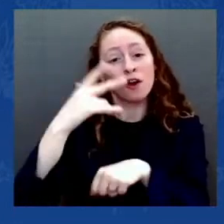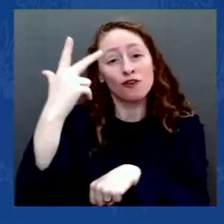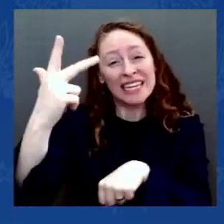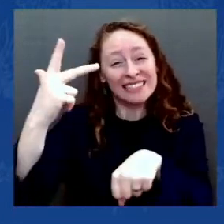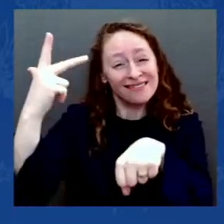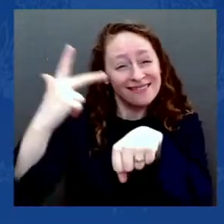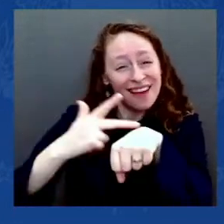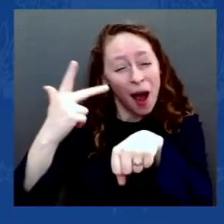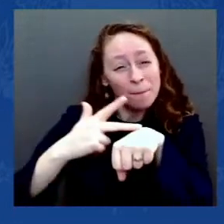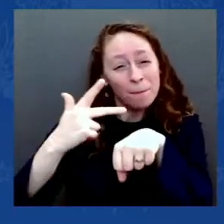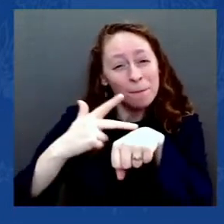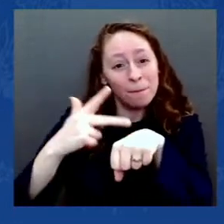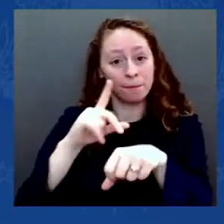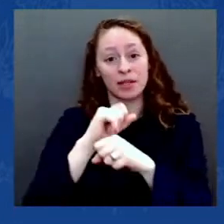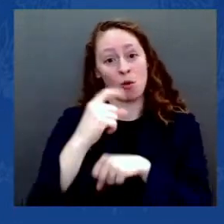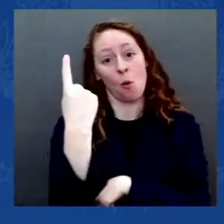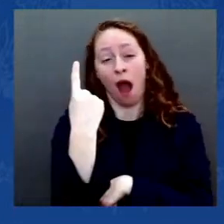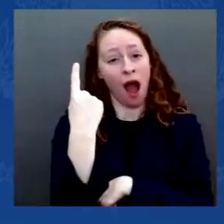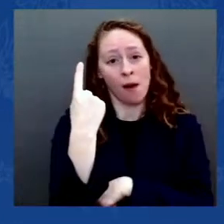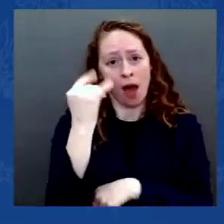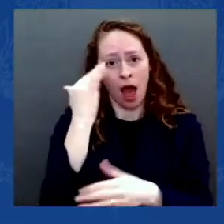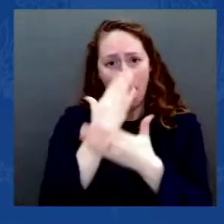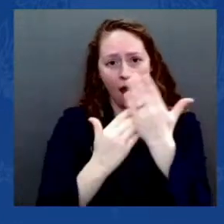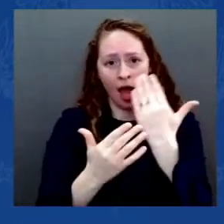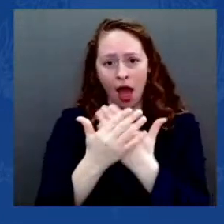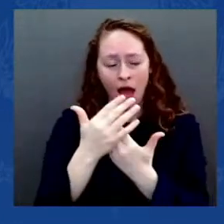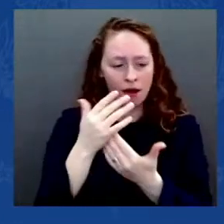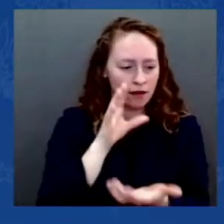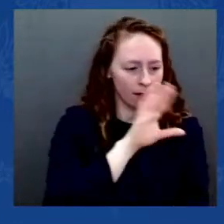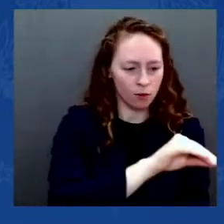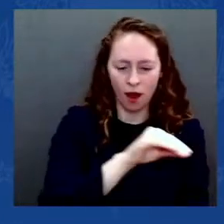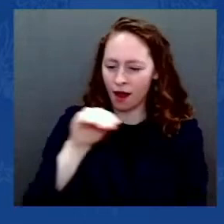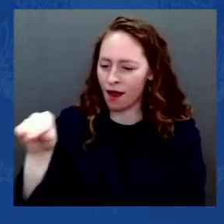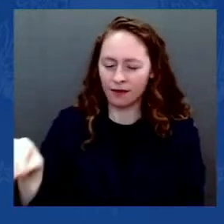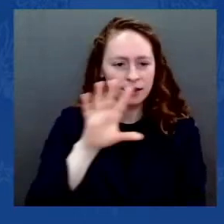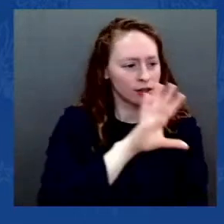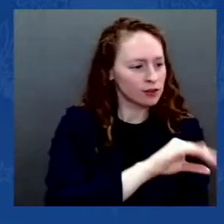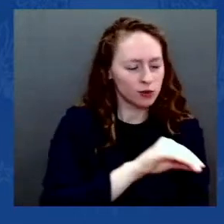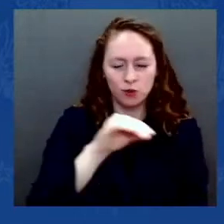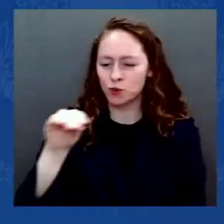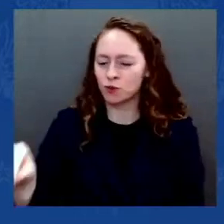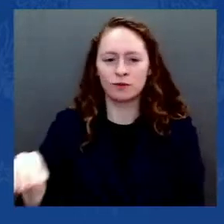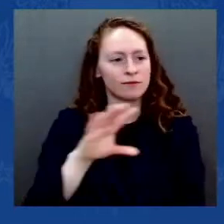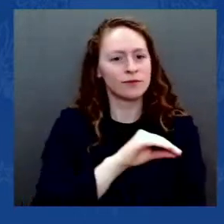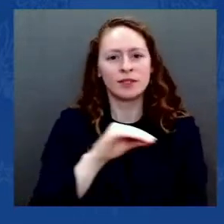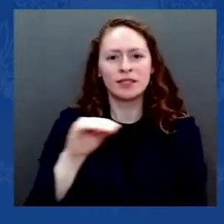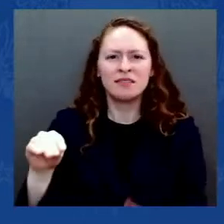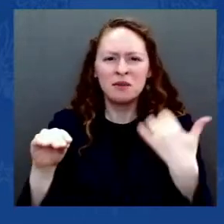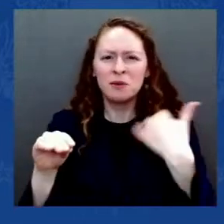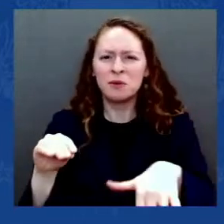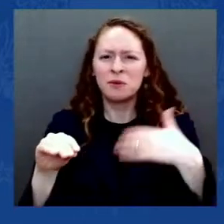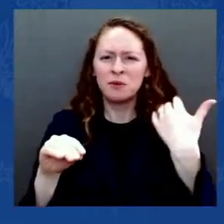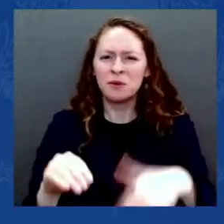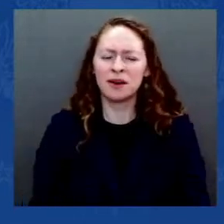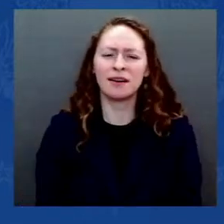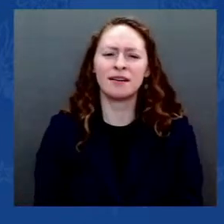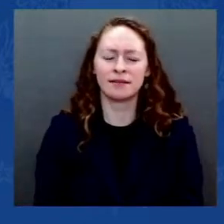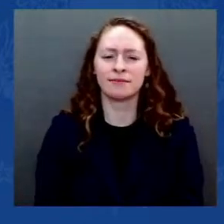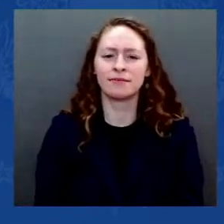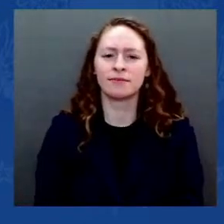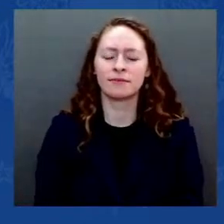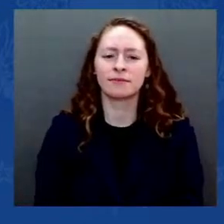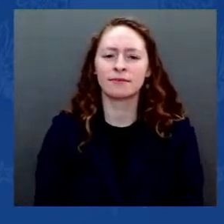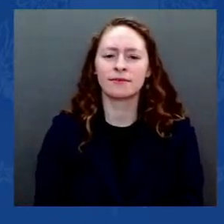Phony partisan audits were undertaken long after the election in several states. None changed the results.